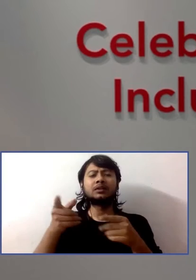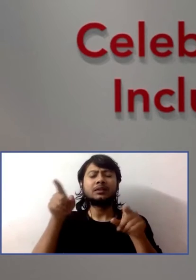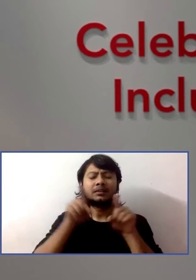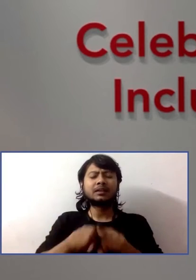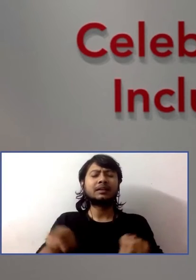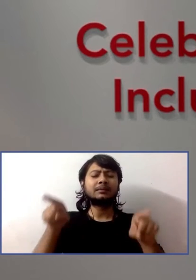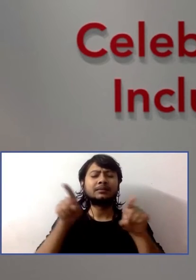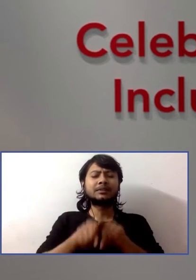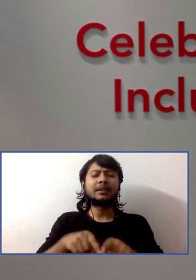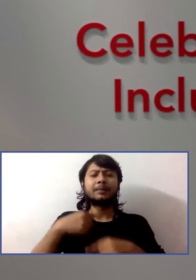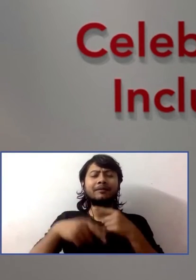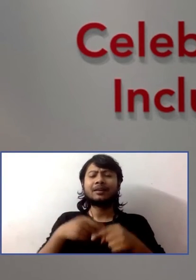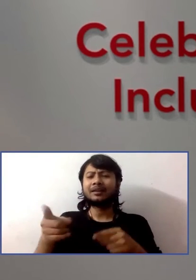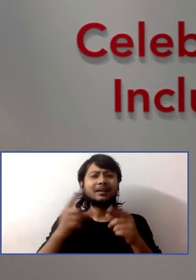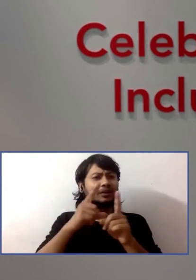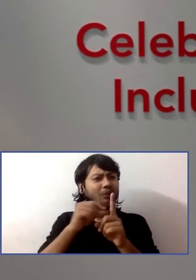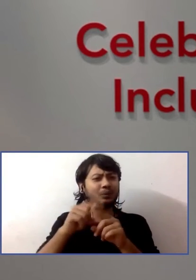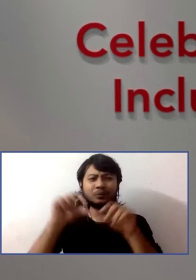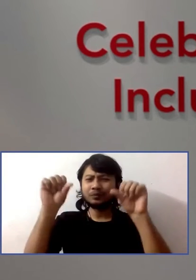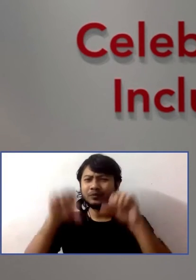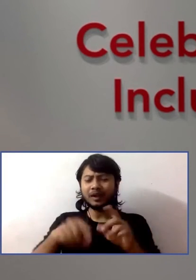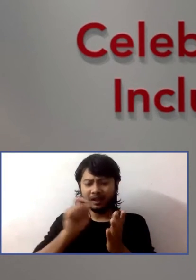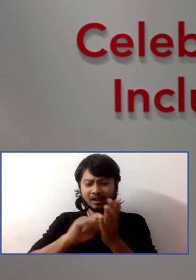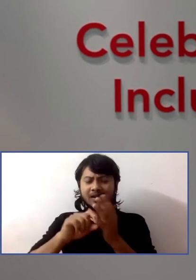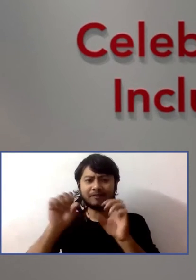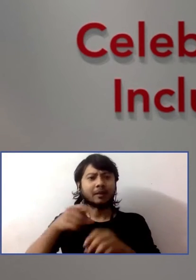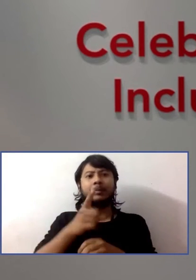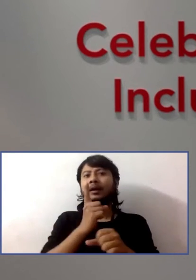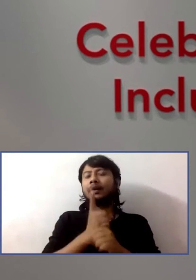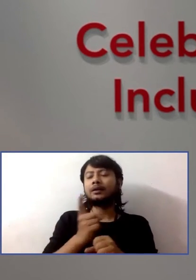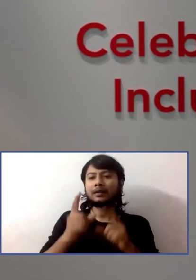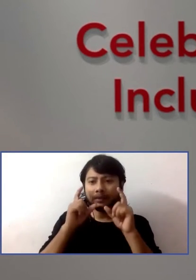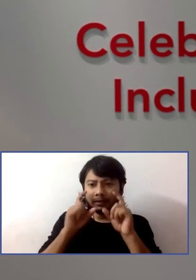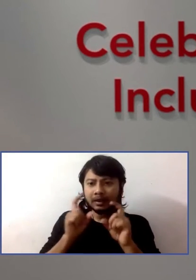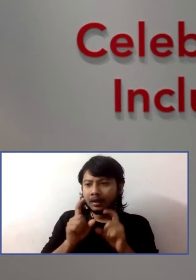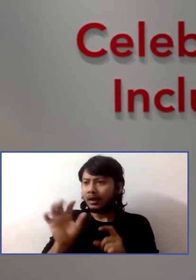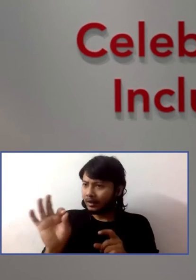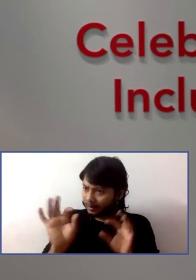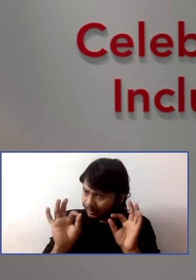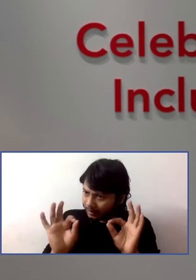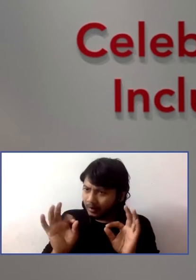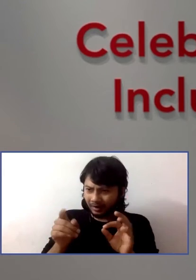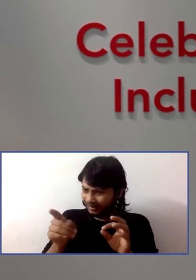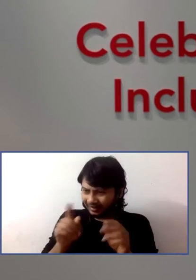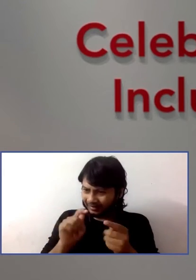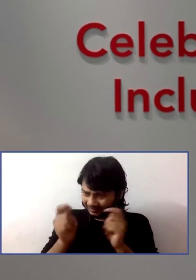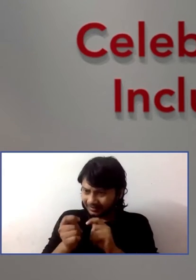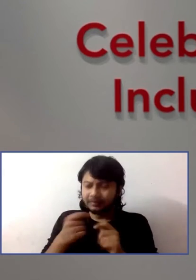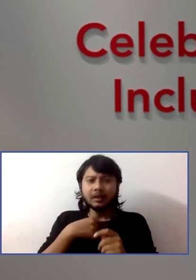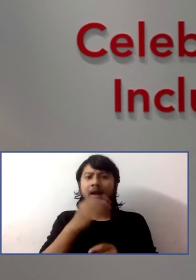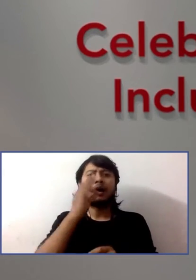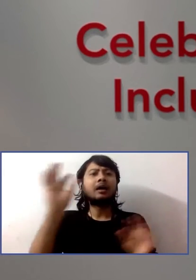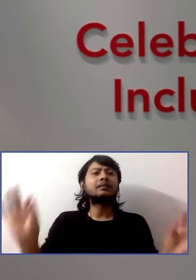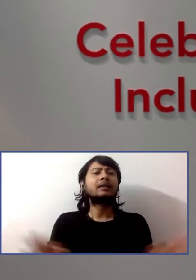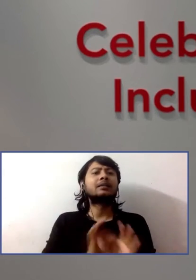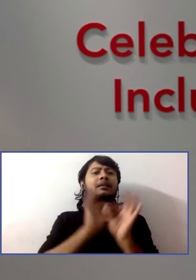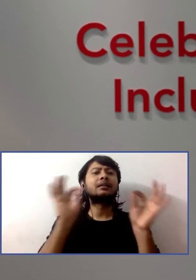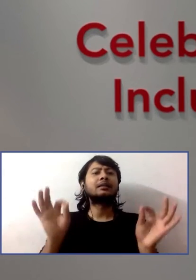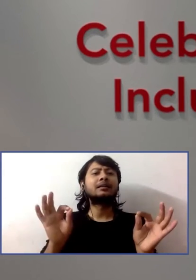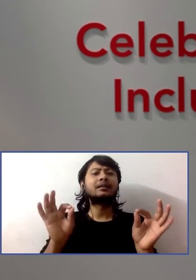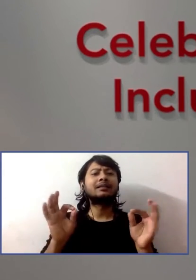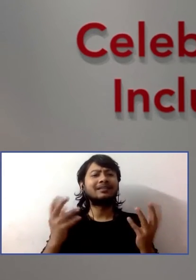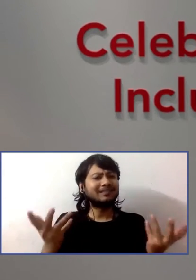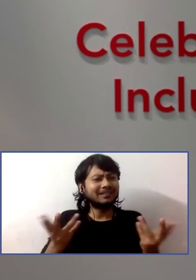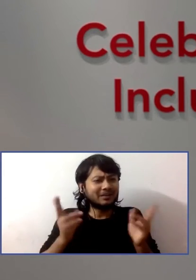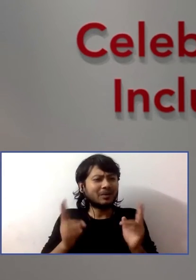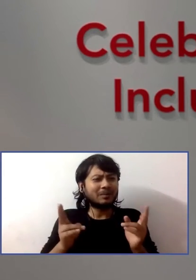graduate school. If you give a kid something that is too difficult, apparently, what do you do? You give him something easier. So,